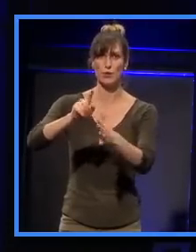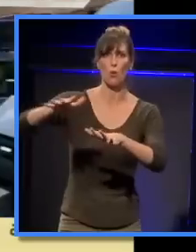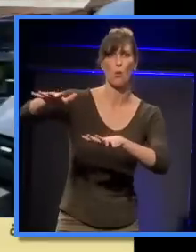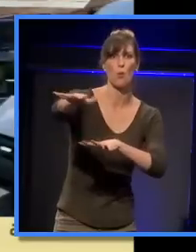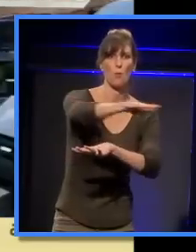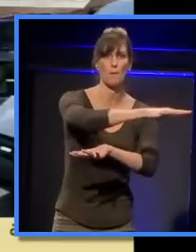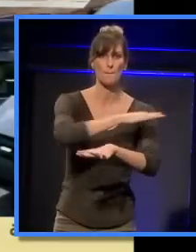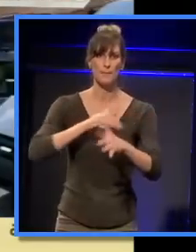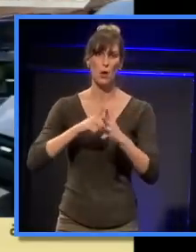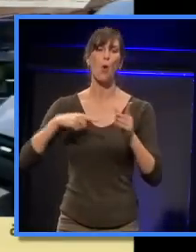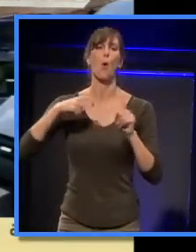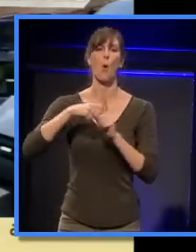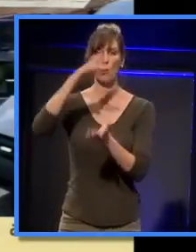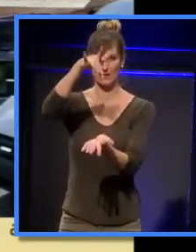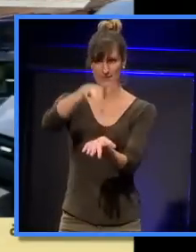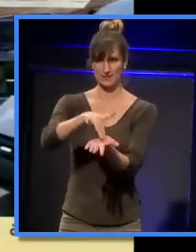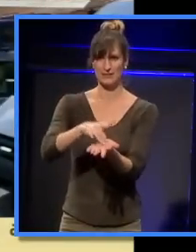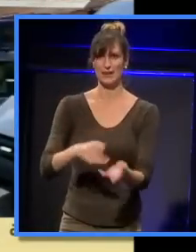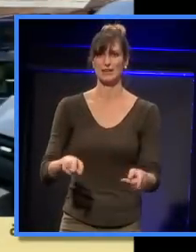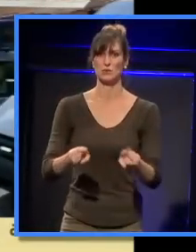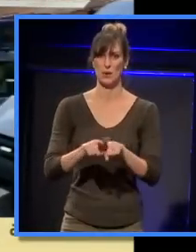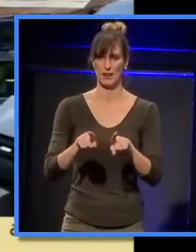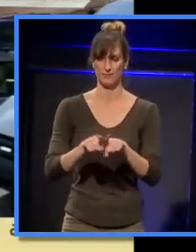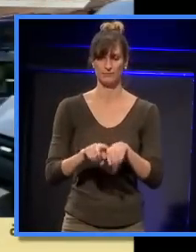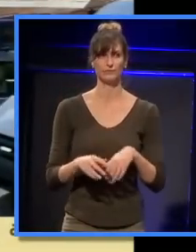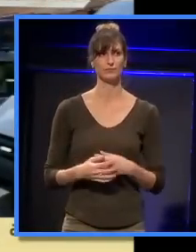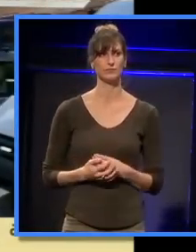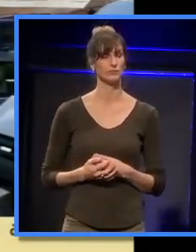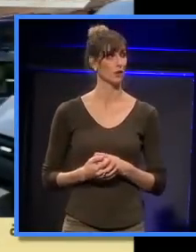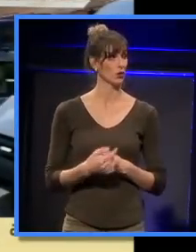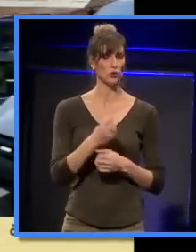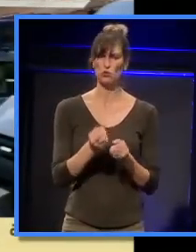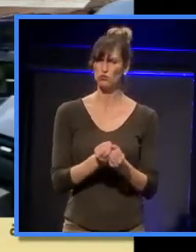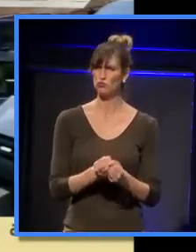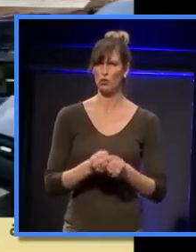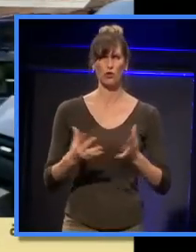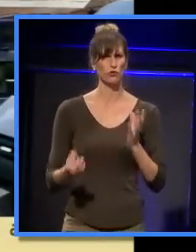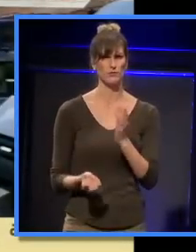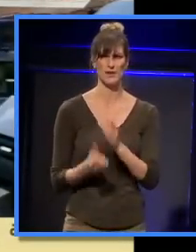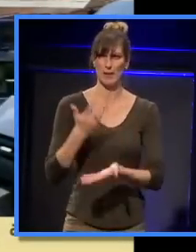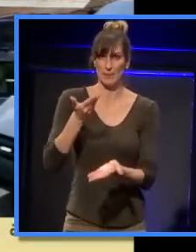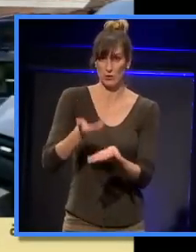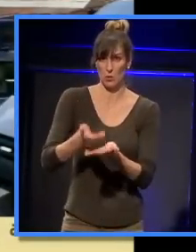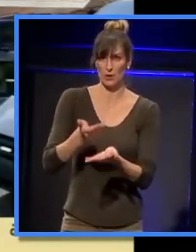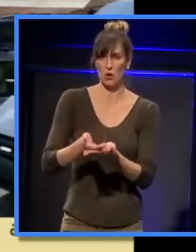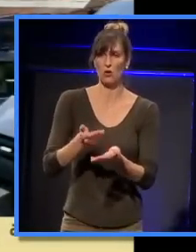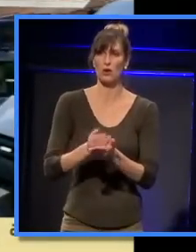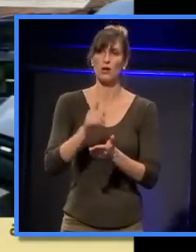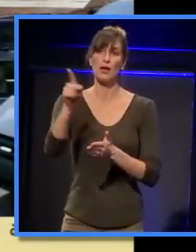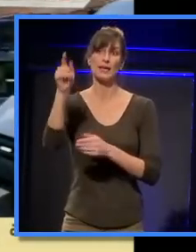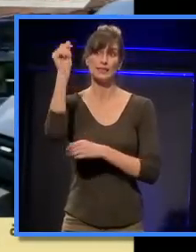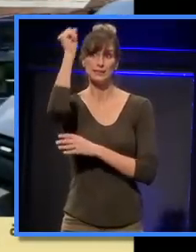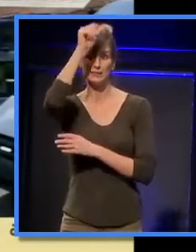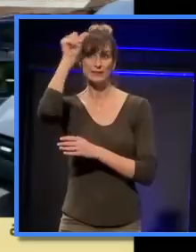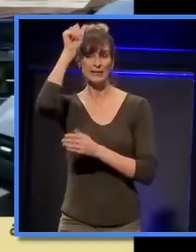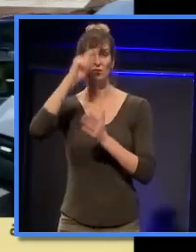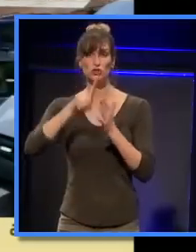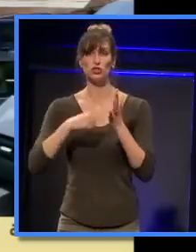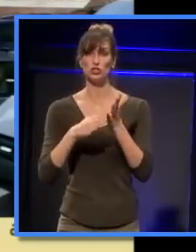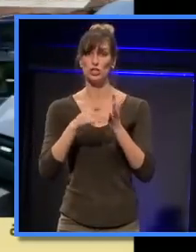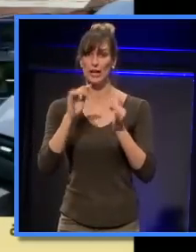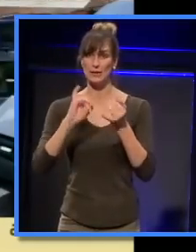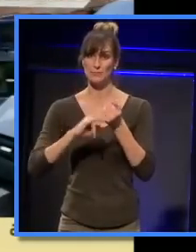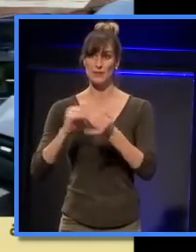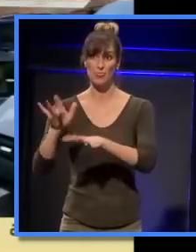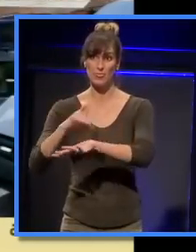Now, there's a lot of really massive development going on in the area. We're going to see a huge investment there at the St James Theatre, which will be a